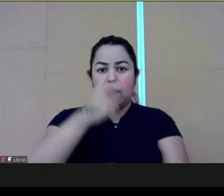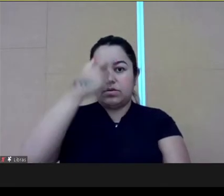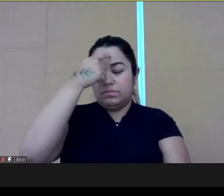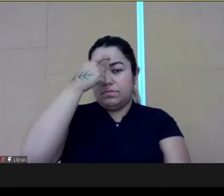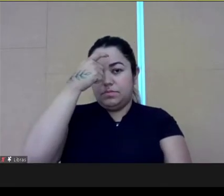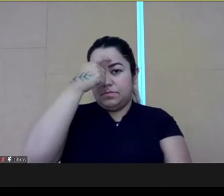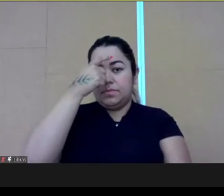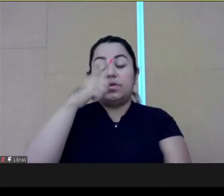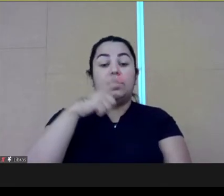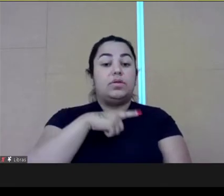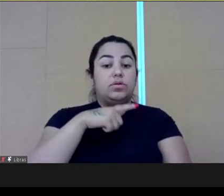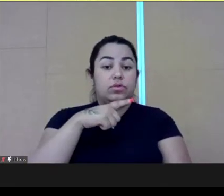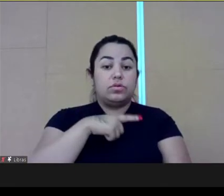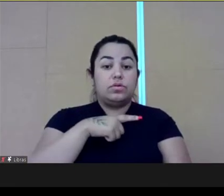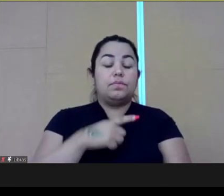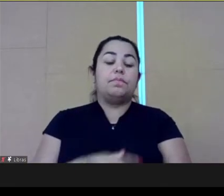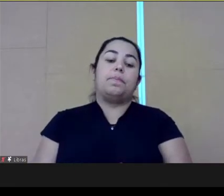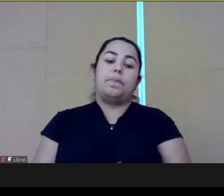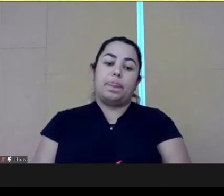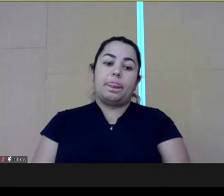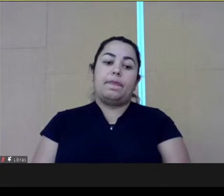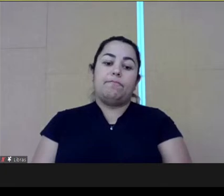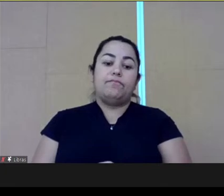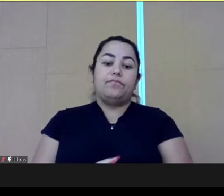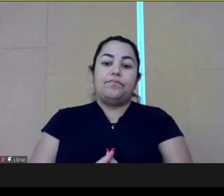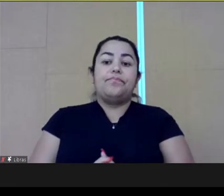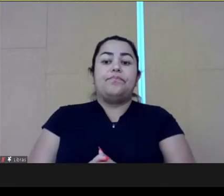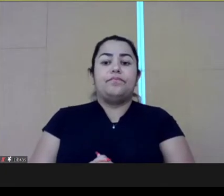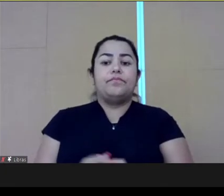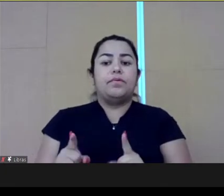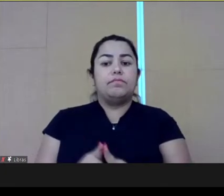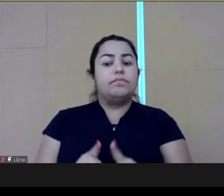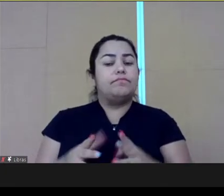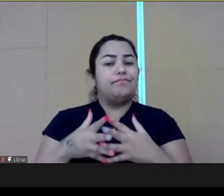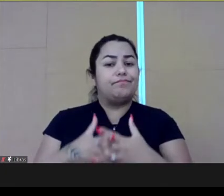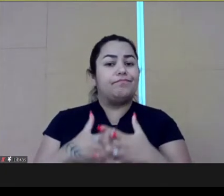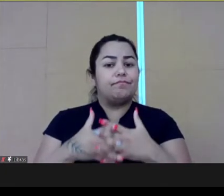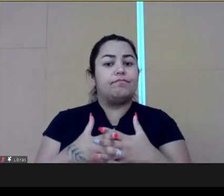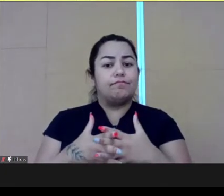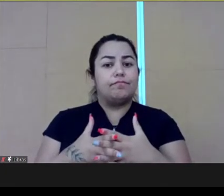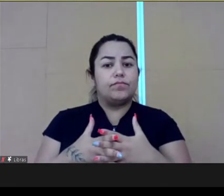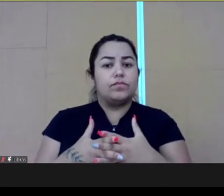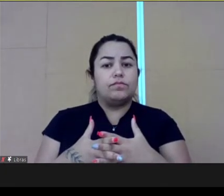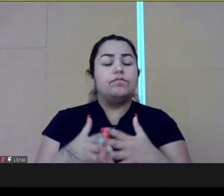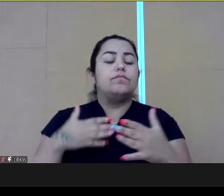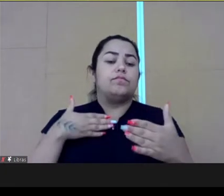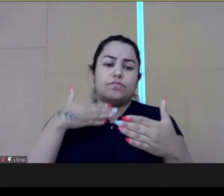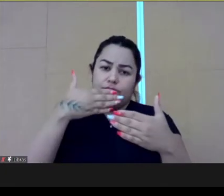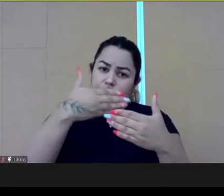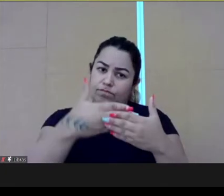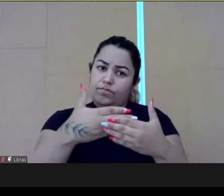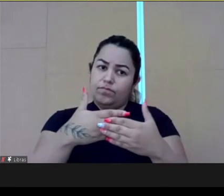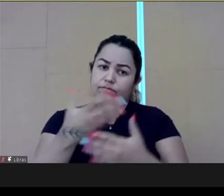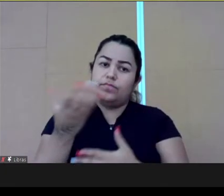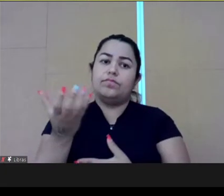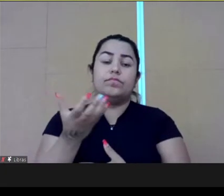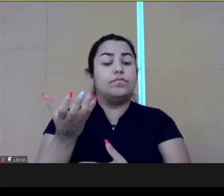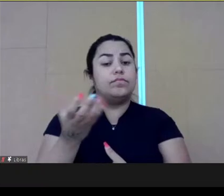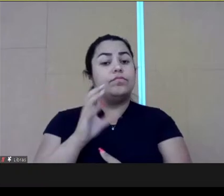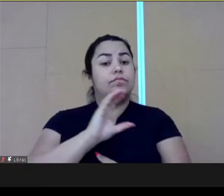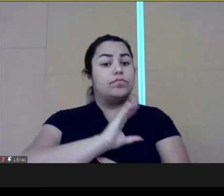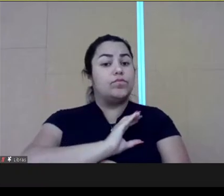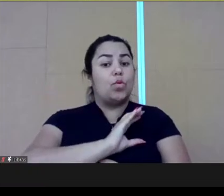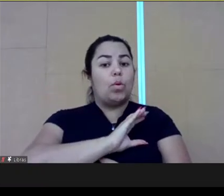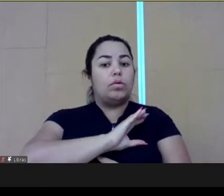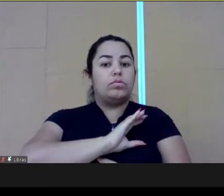be in the same mentality mindset they have from the past. That really spoils sometimes